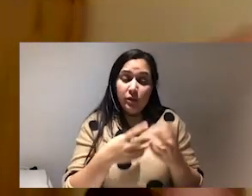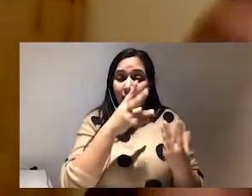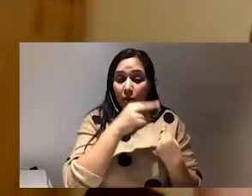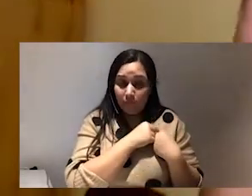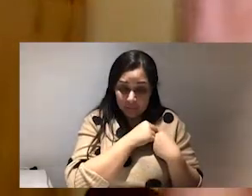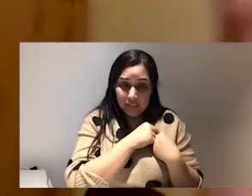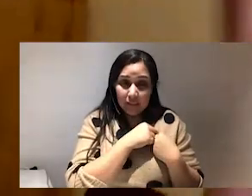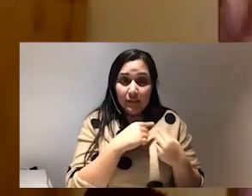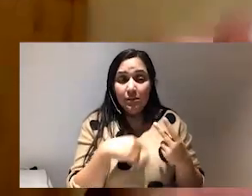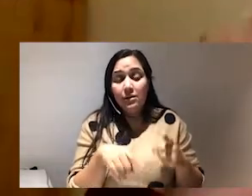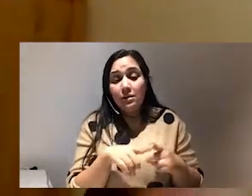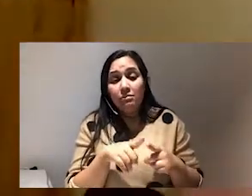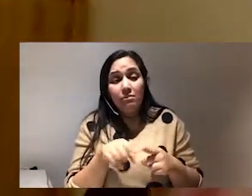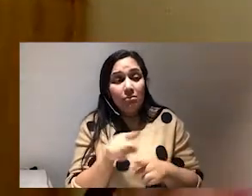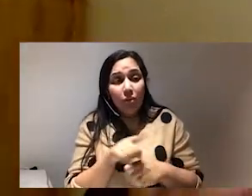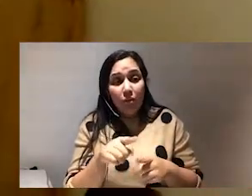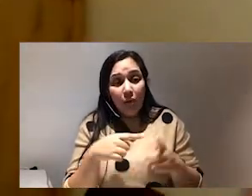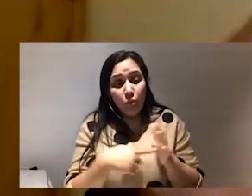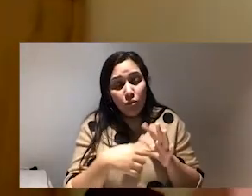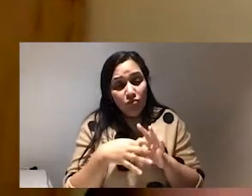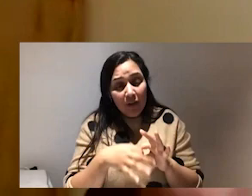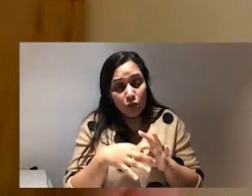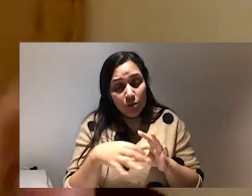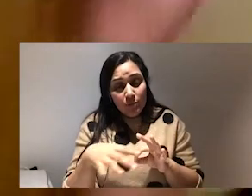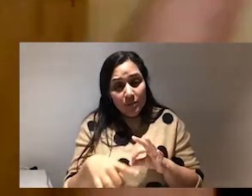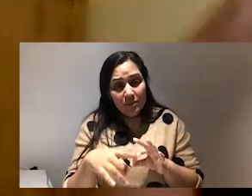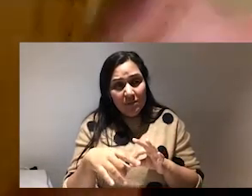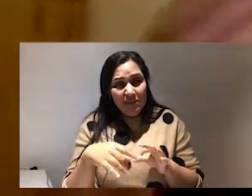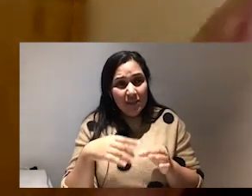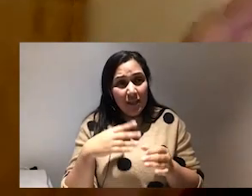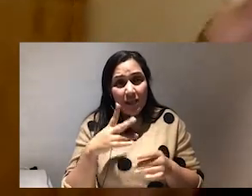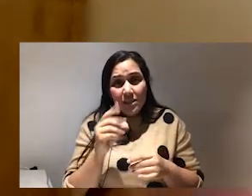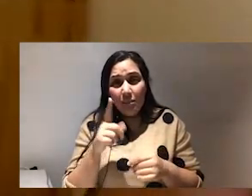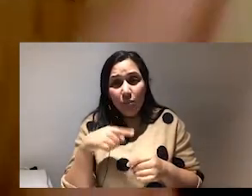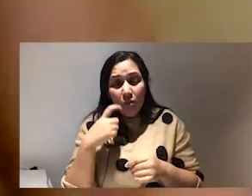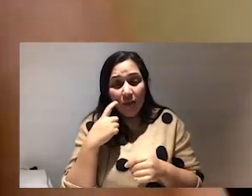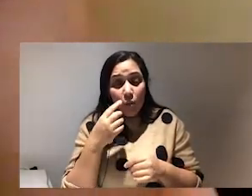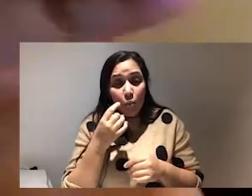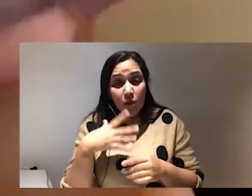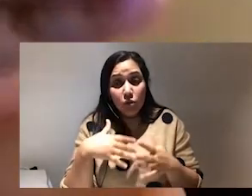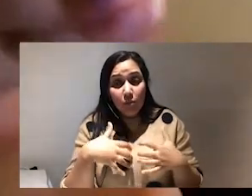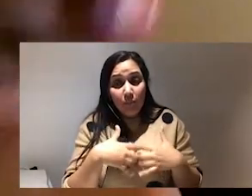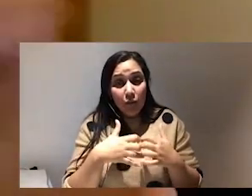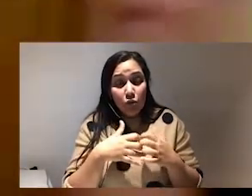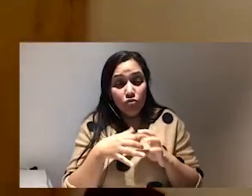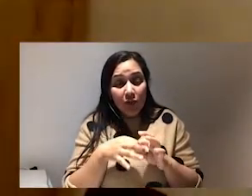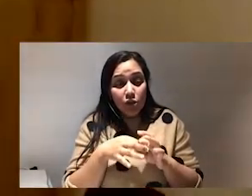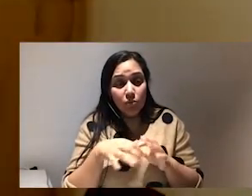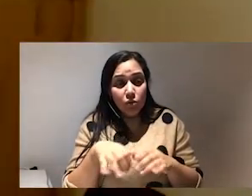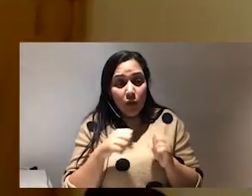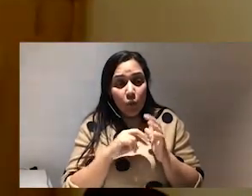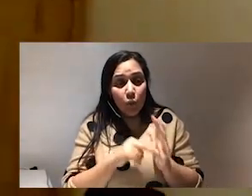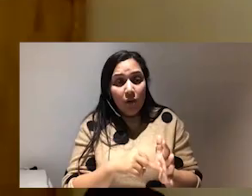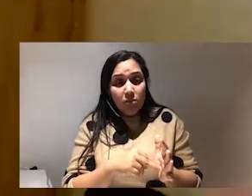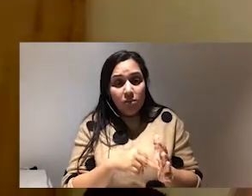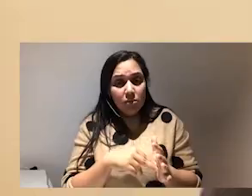kind of like you know those like really important relationships and people think that once you build those relationships then you start organizing and it's like no that